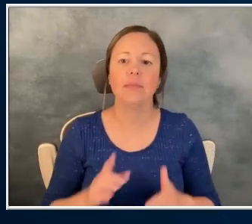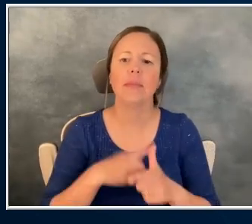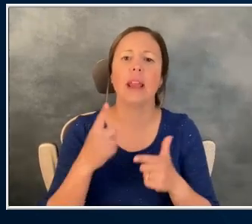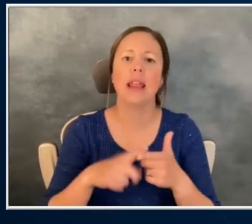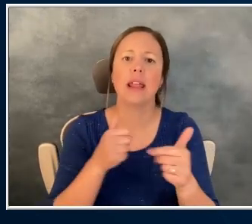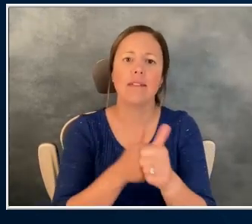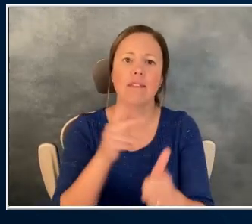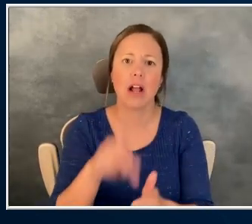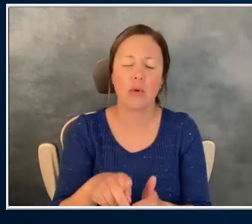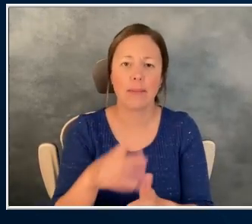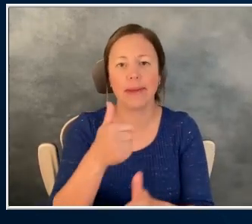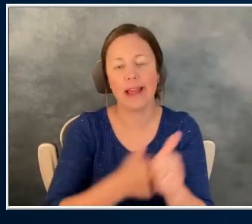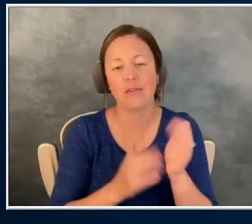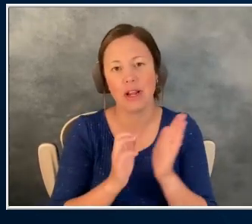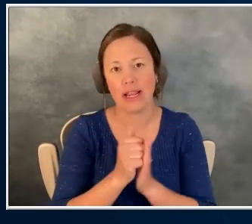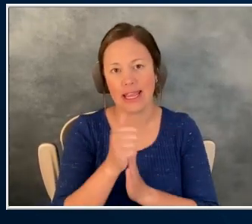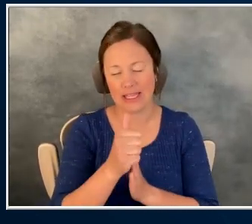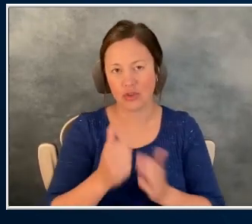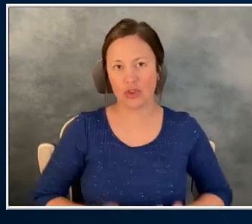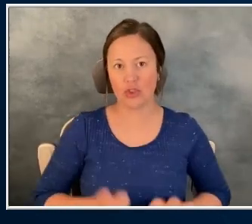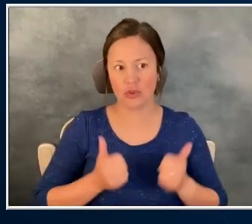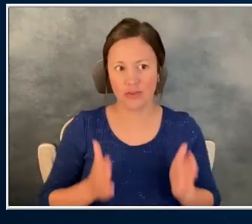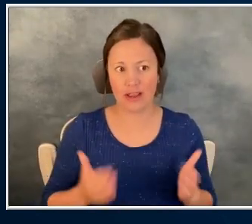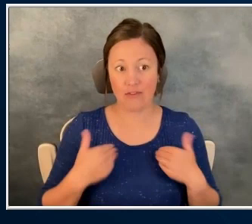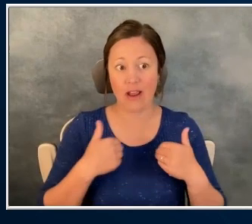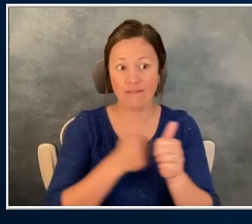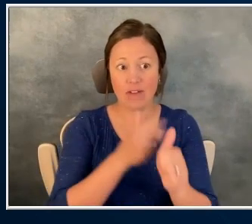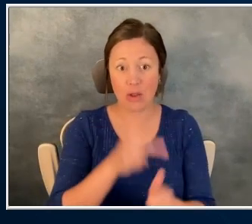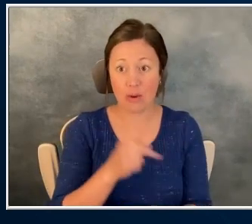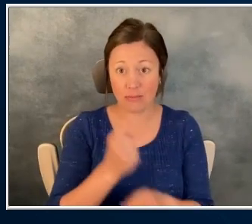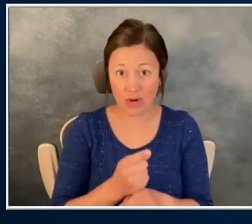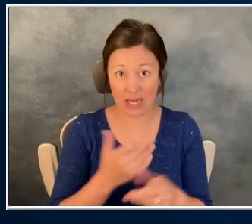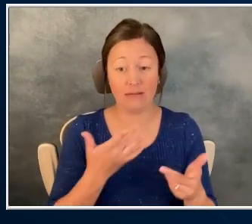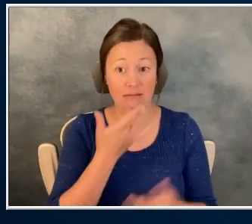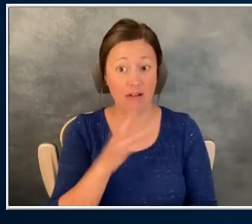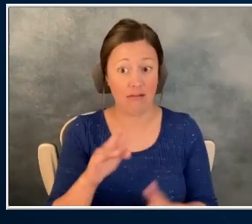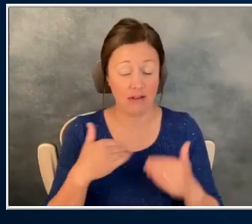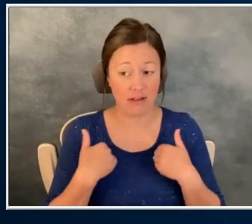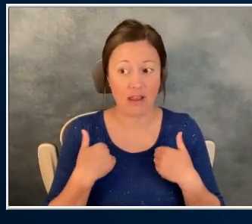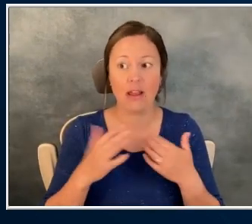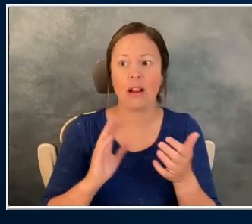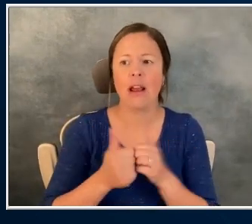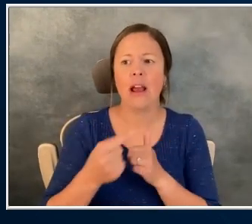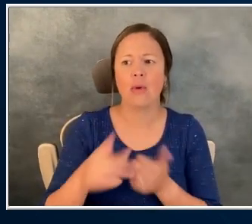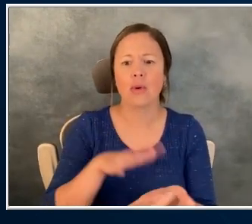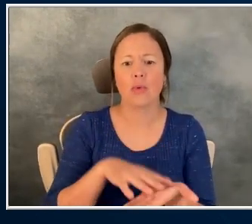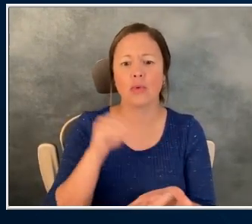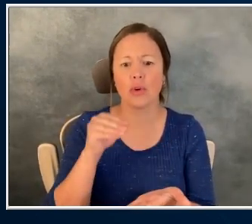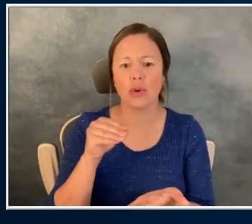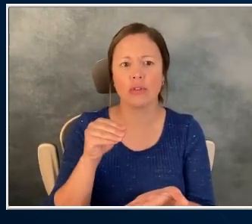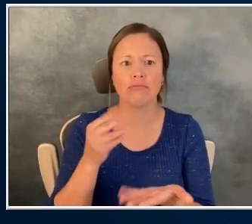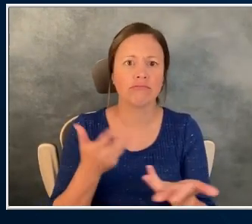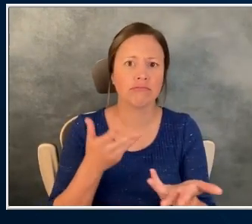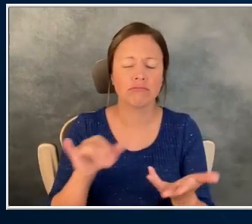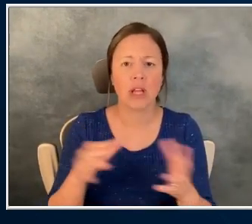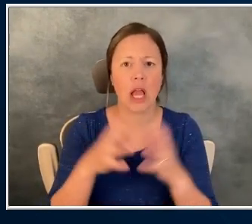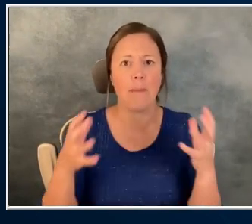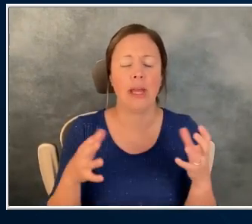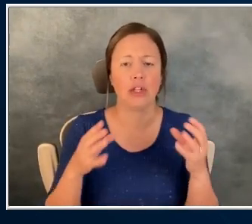Every cancer survivor has follow-ups. Thank goodness you had that follow-up. How did you learn then that how much it had spread?